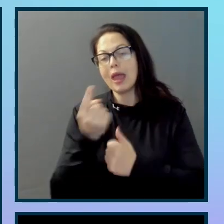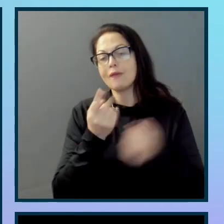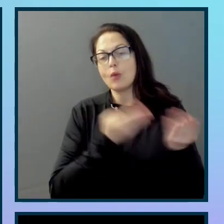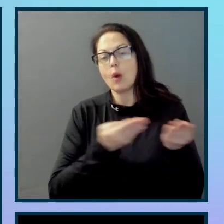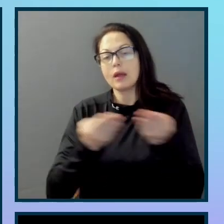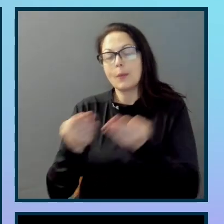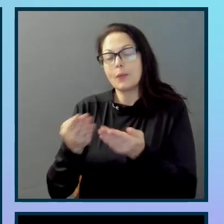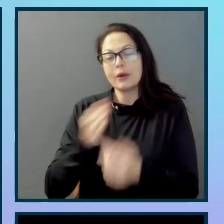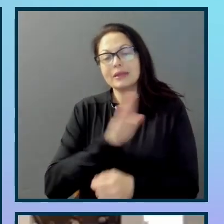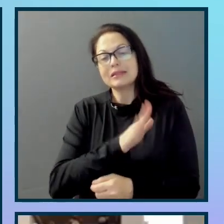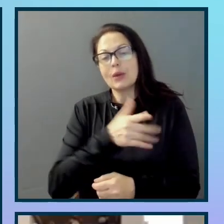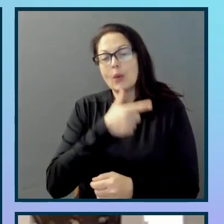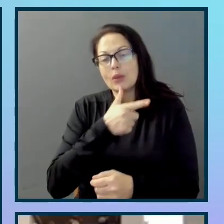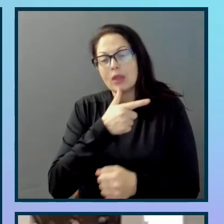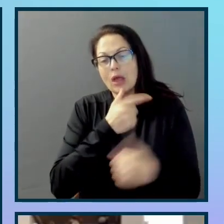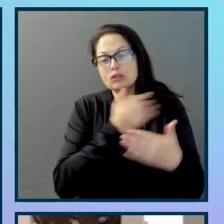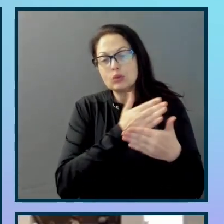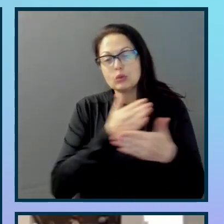homebrew kombucha.